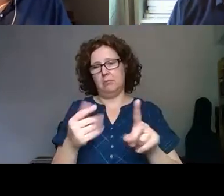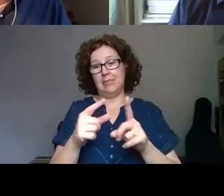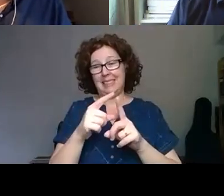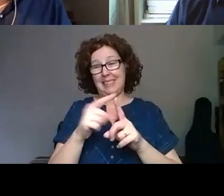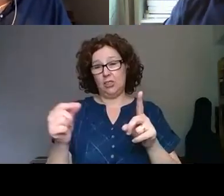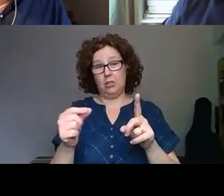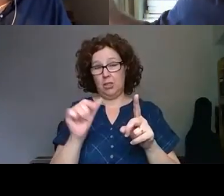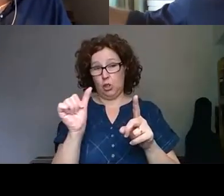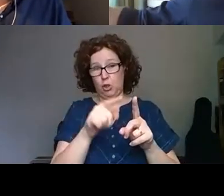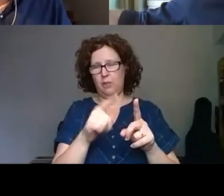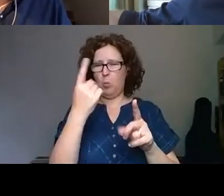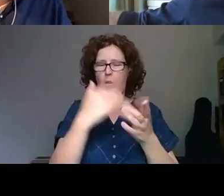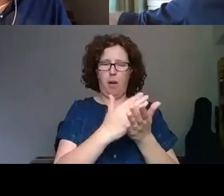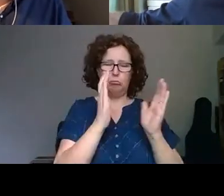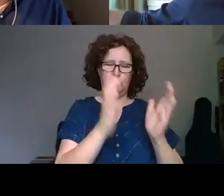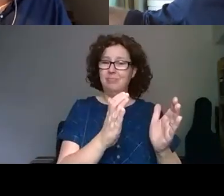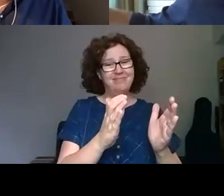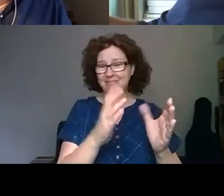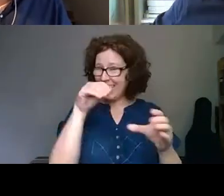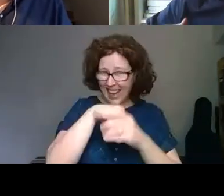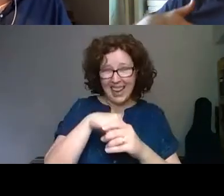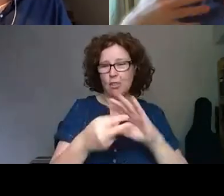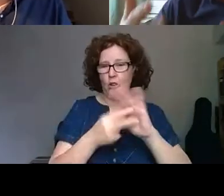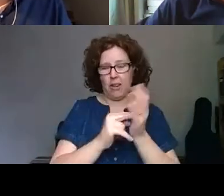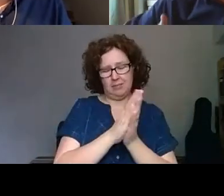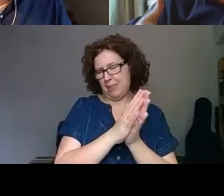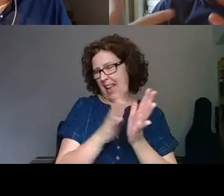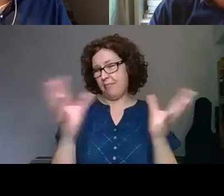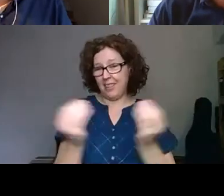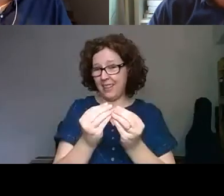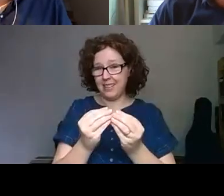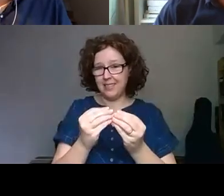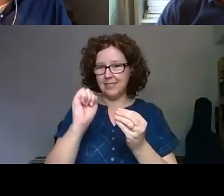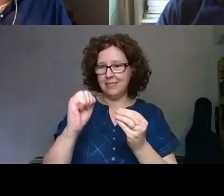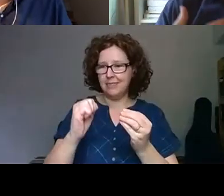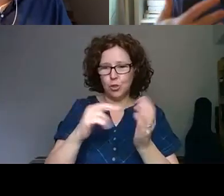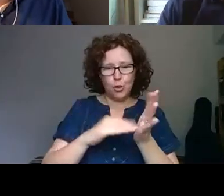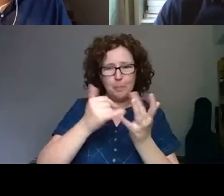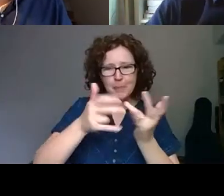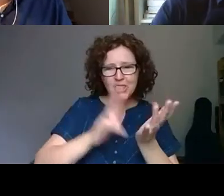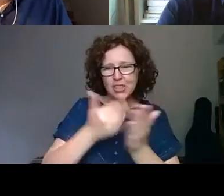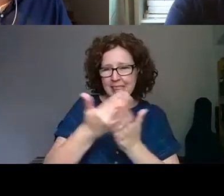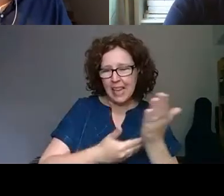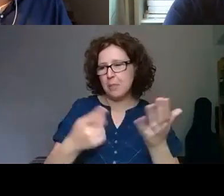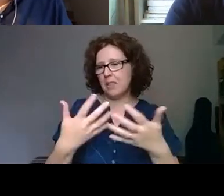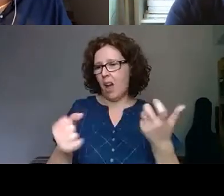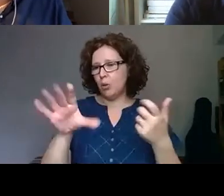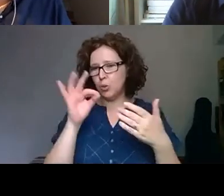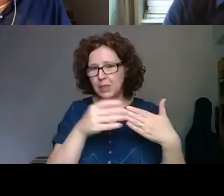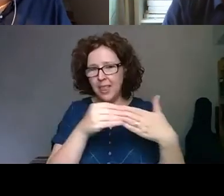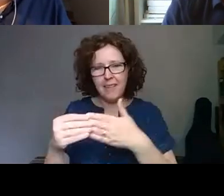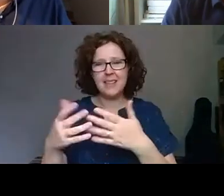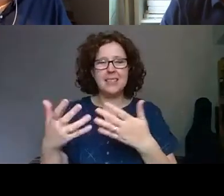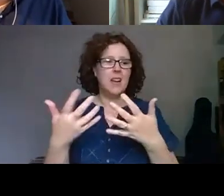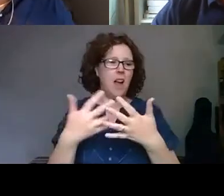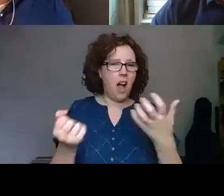your organisation. It's there in your vision and your mission statements. It's there in how you choose to lead. It's there in the systems and processes